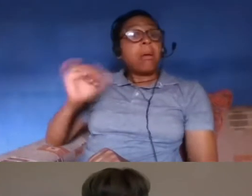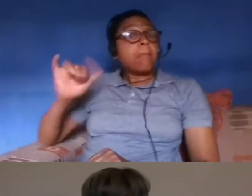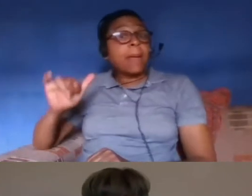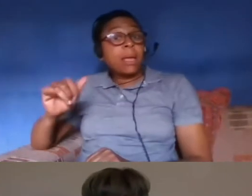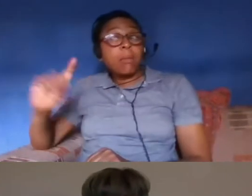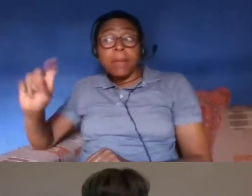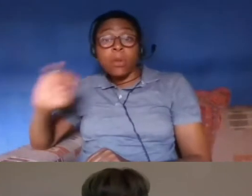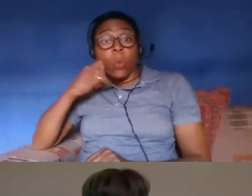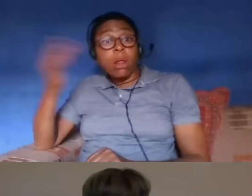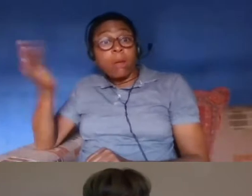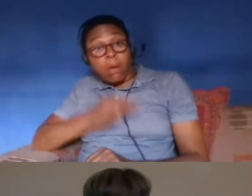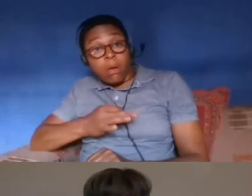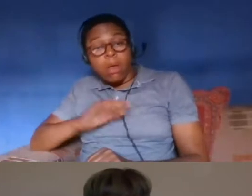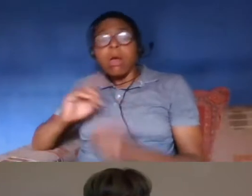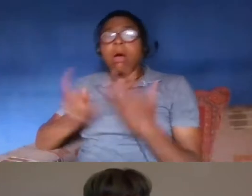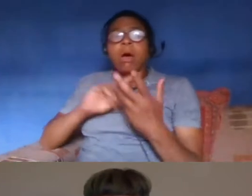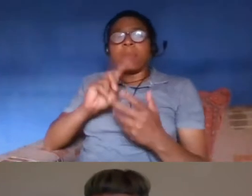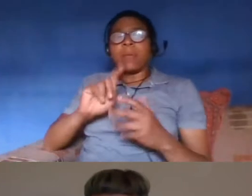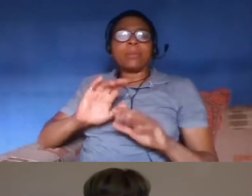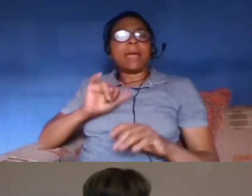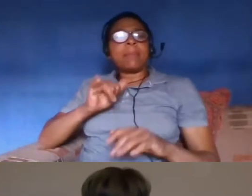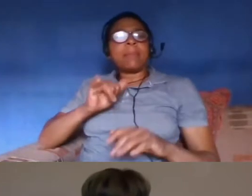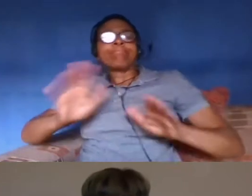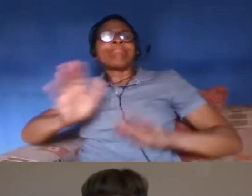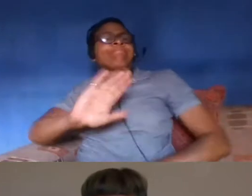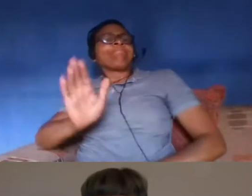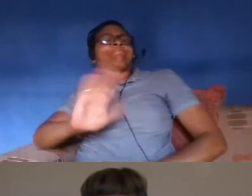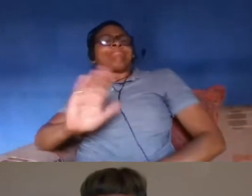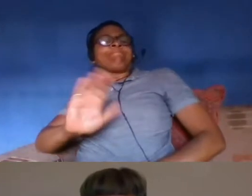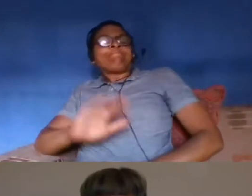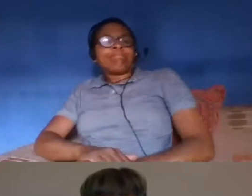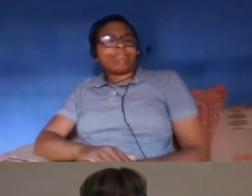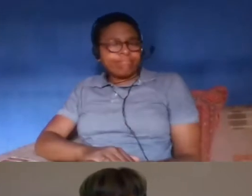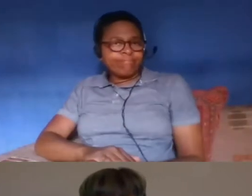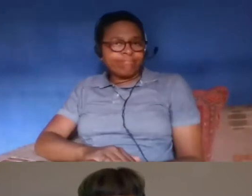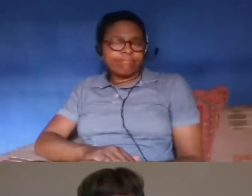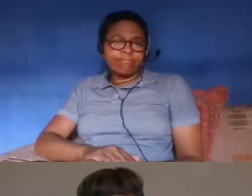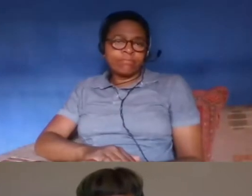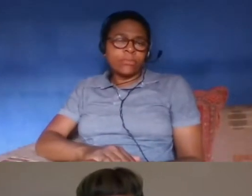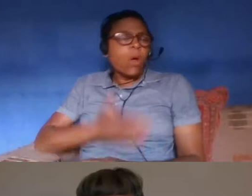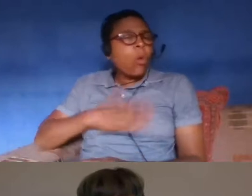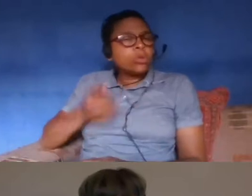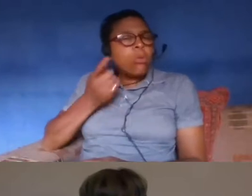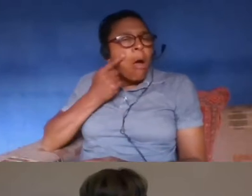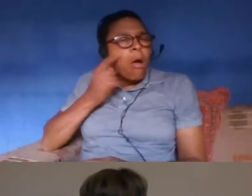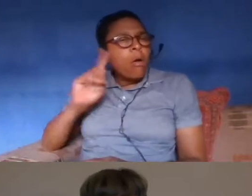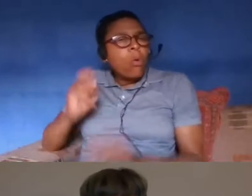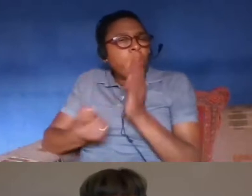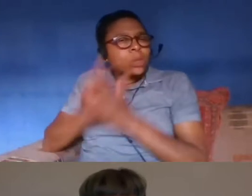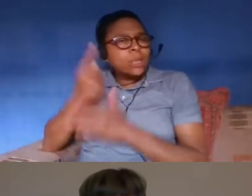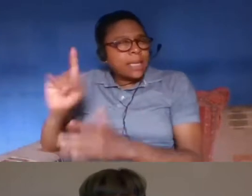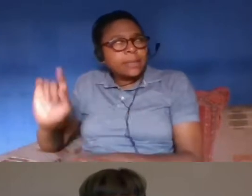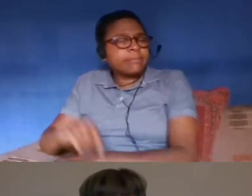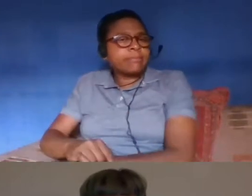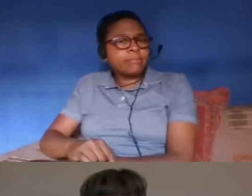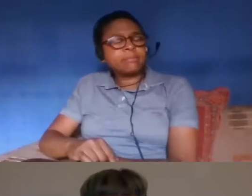opportunity but secondly whether in taking up this opportunity we actually see it through and and allow people to enter the country in